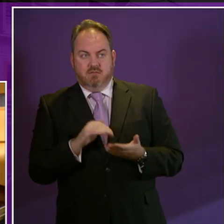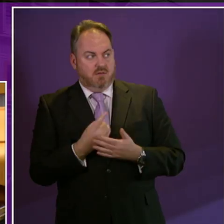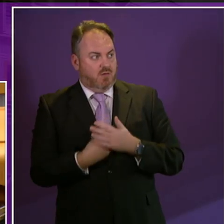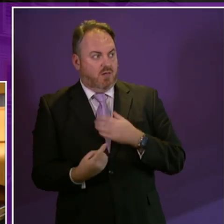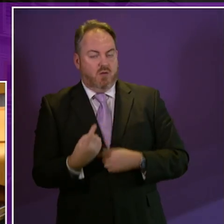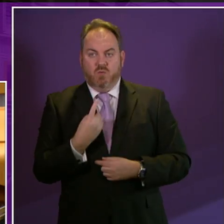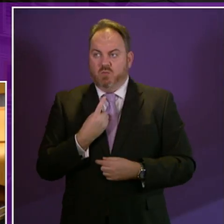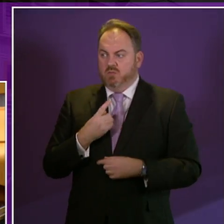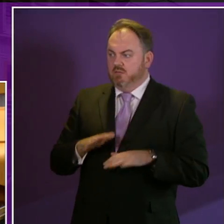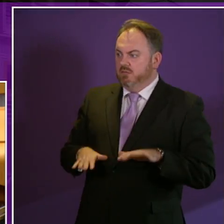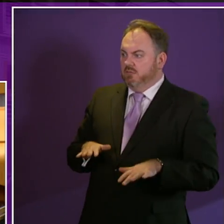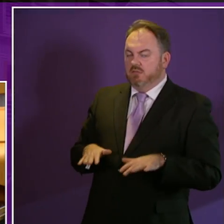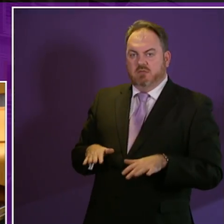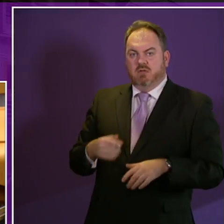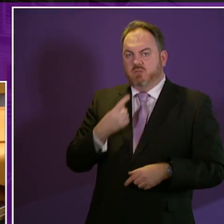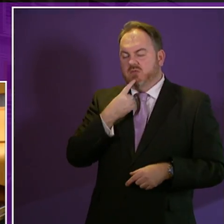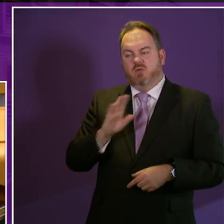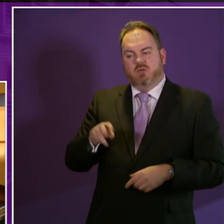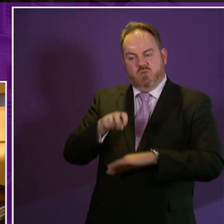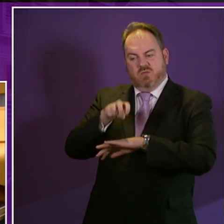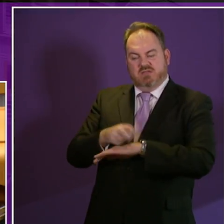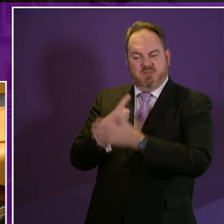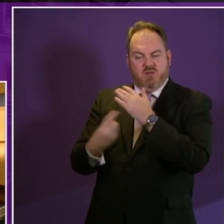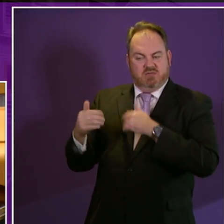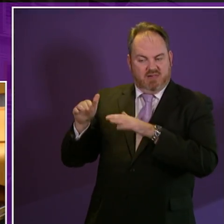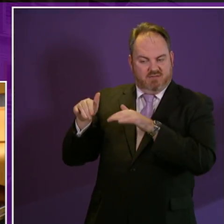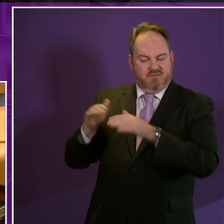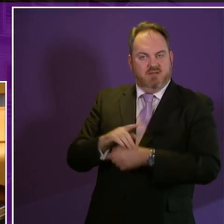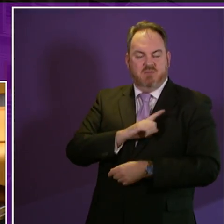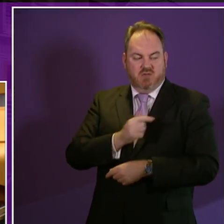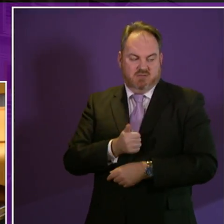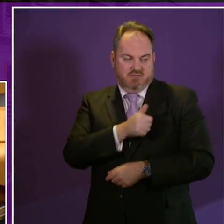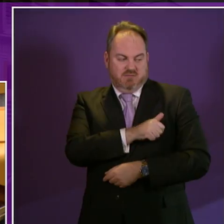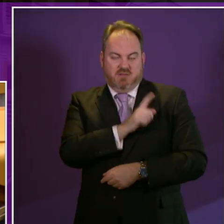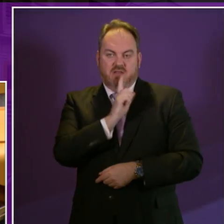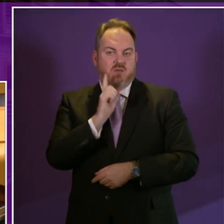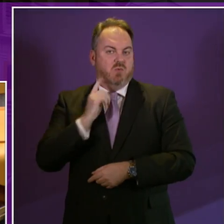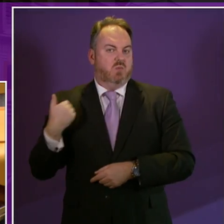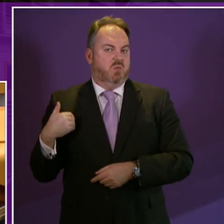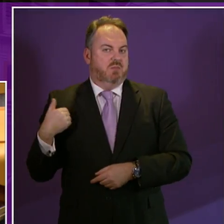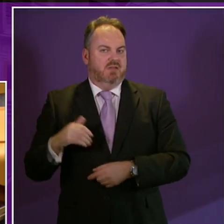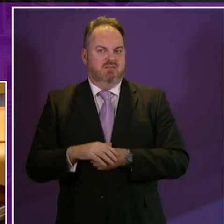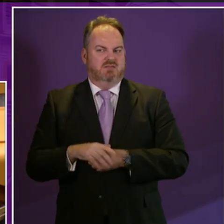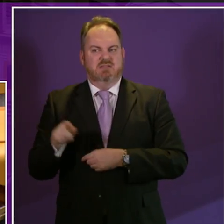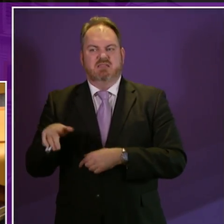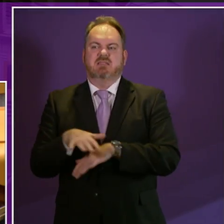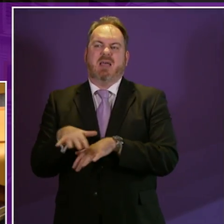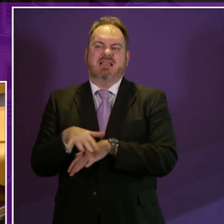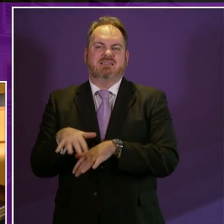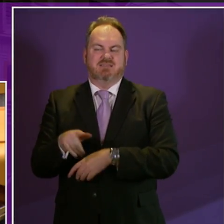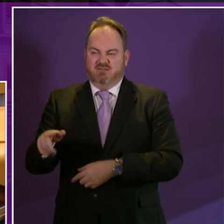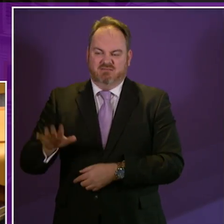my own and was told that I would have to sit beside myself because the woman sitting next to me had called me a spastic